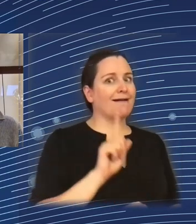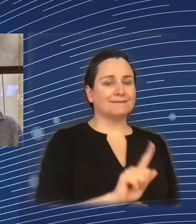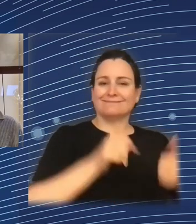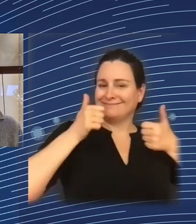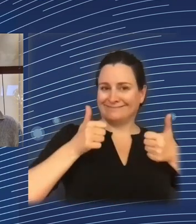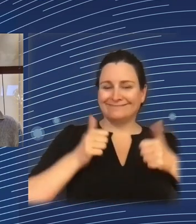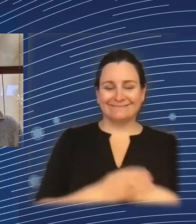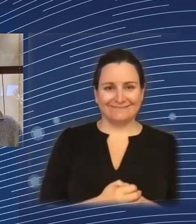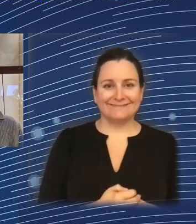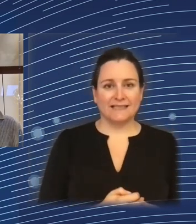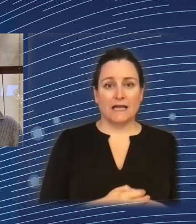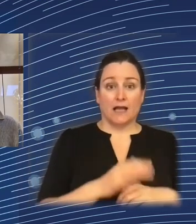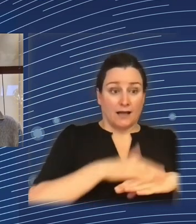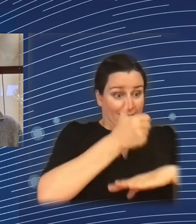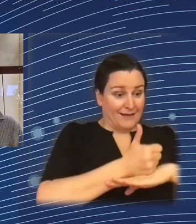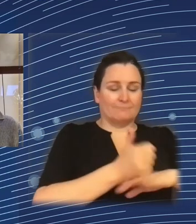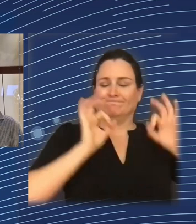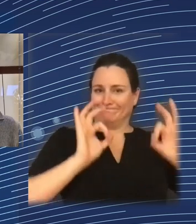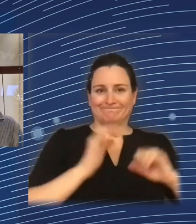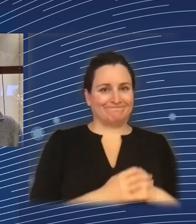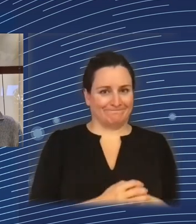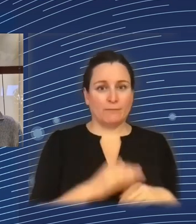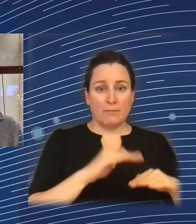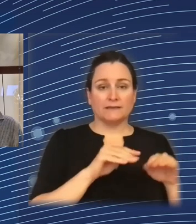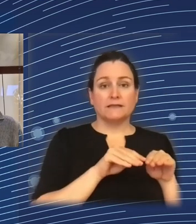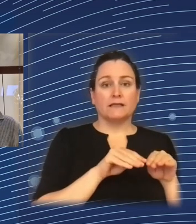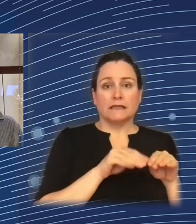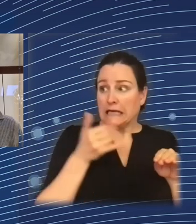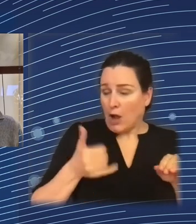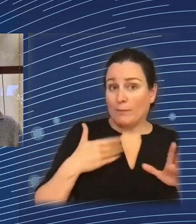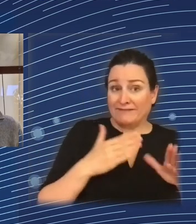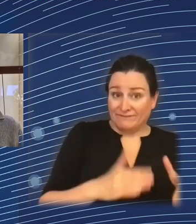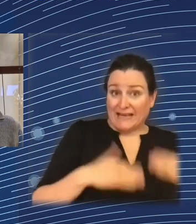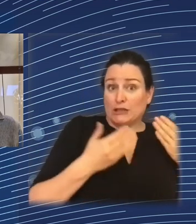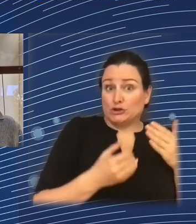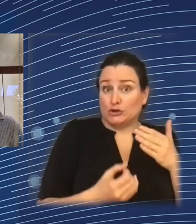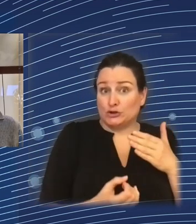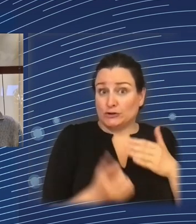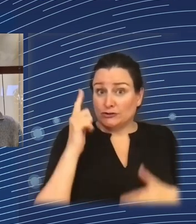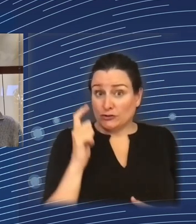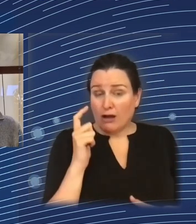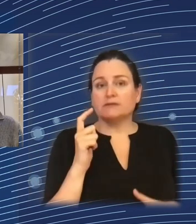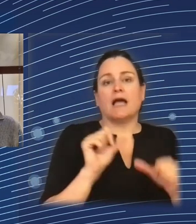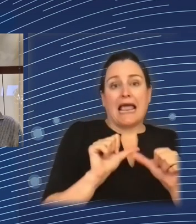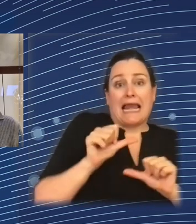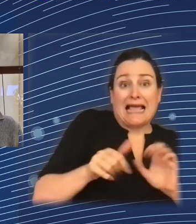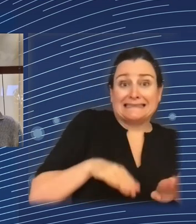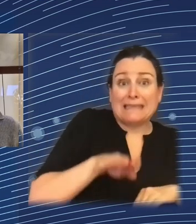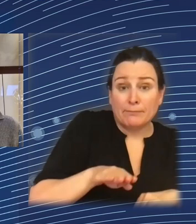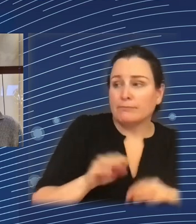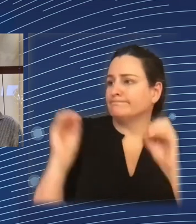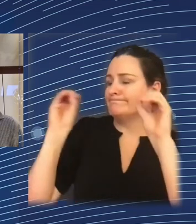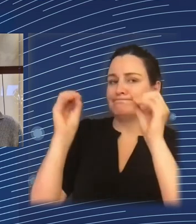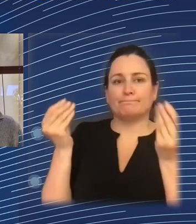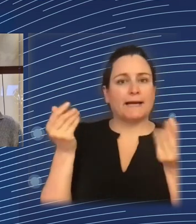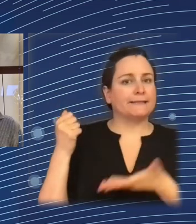startups have to look abroad. So if you look at the rounds over 100 million euros, there